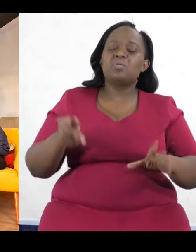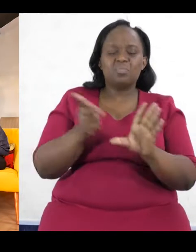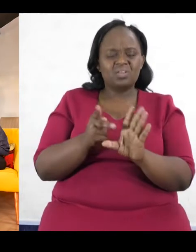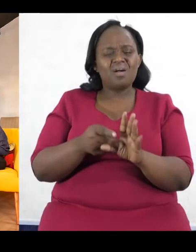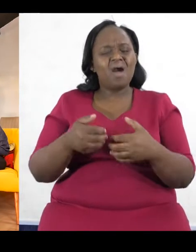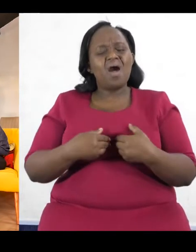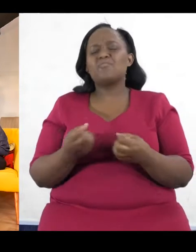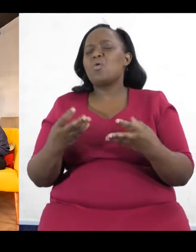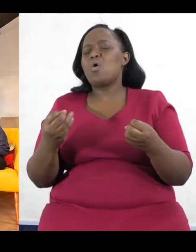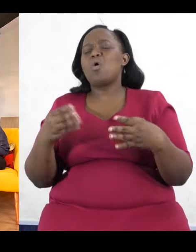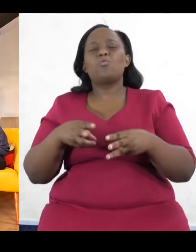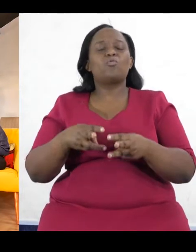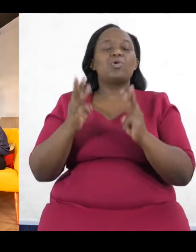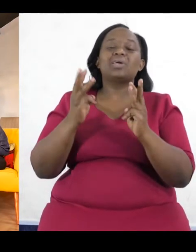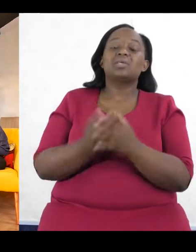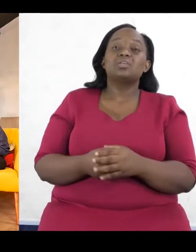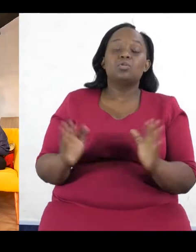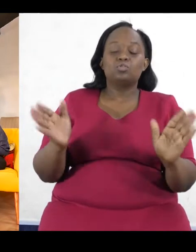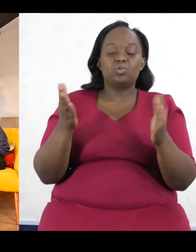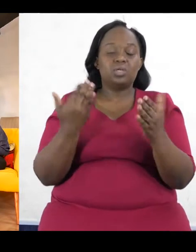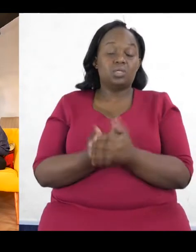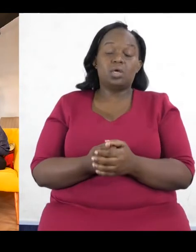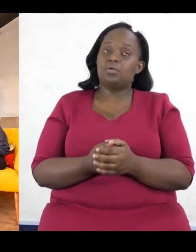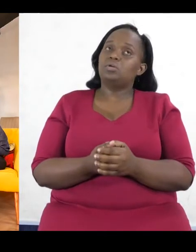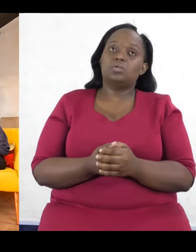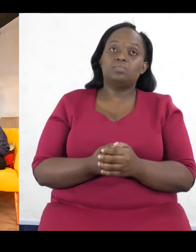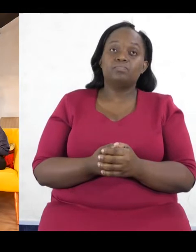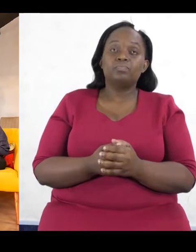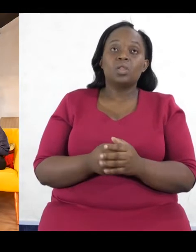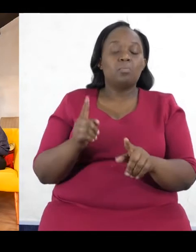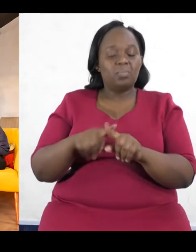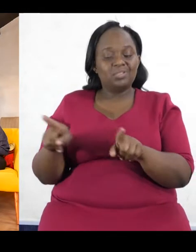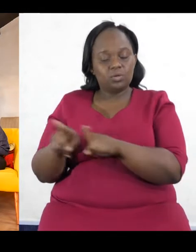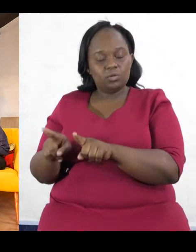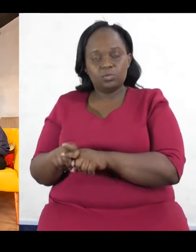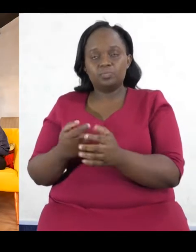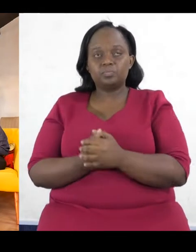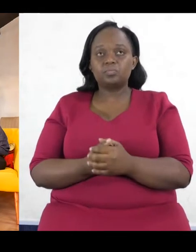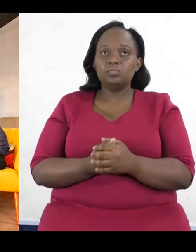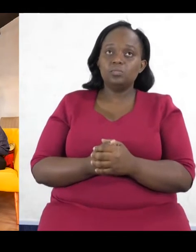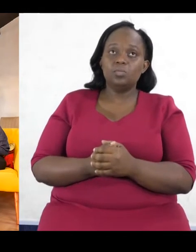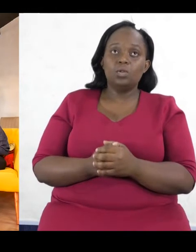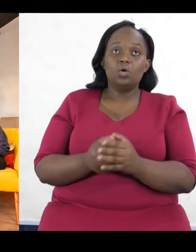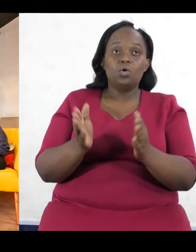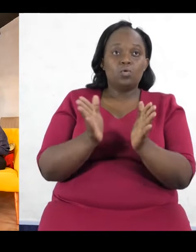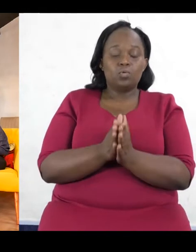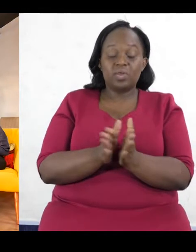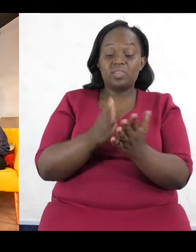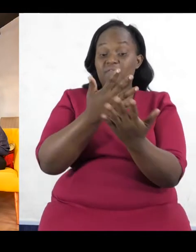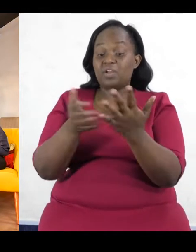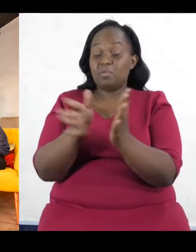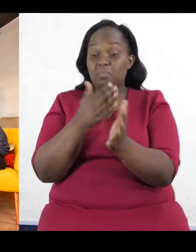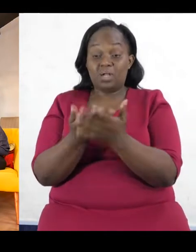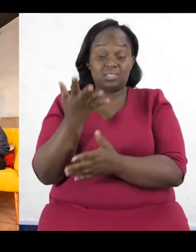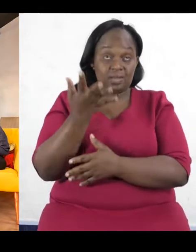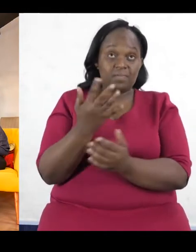there are various methods that they could use. I think they have just not been proactive in doing this. But then again, just to say, even with these kinds of frameworks